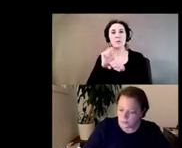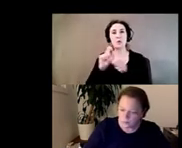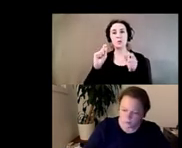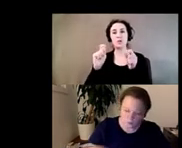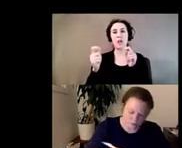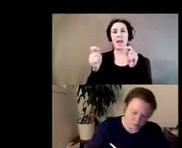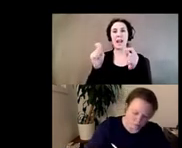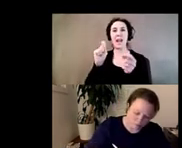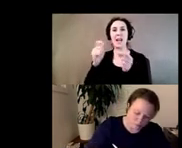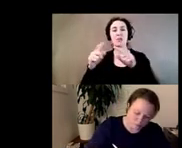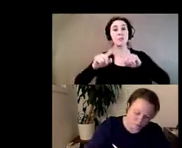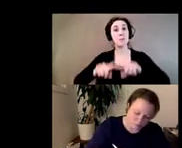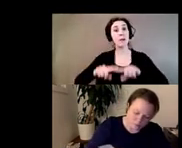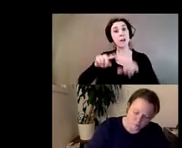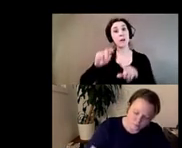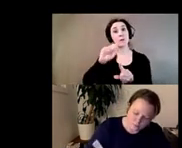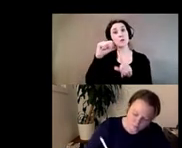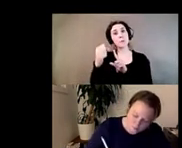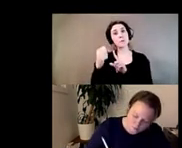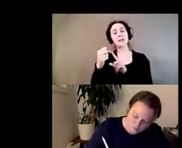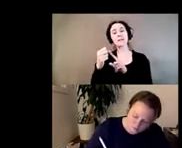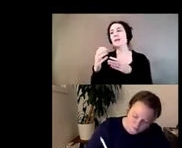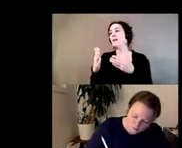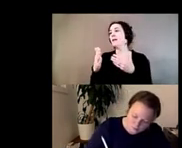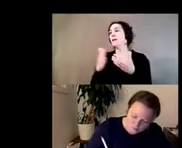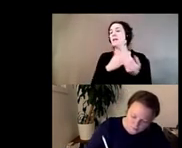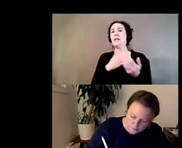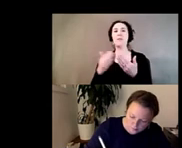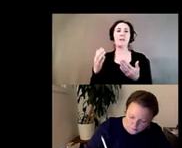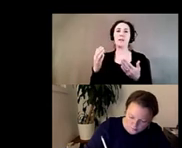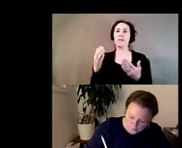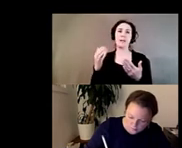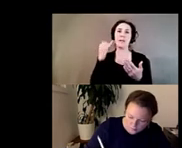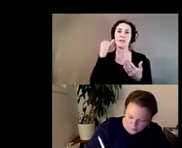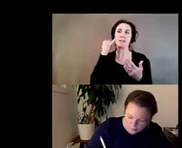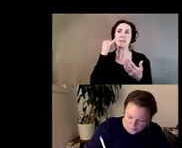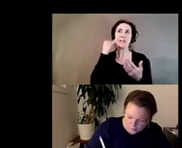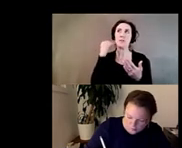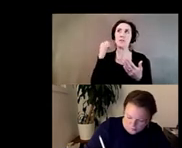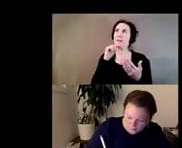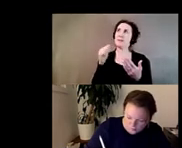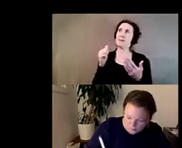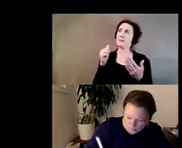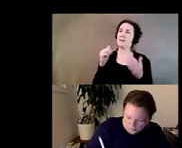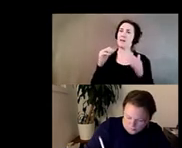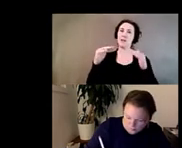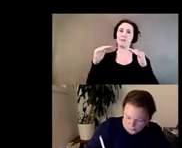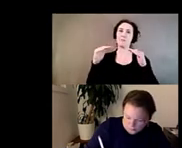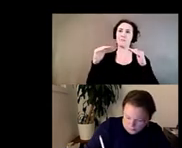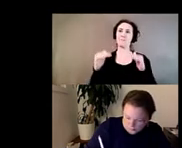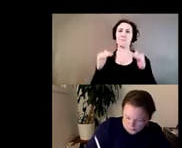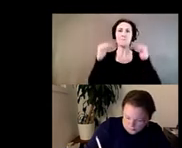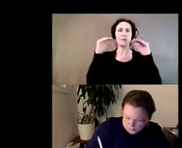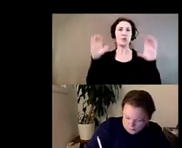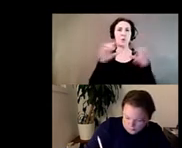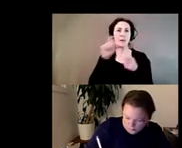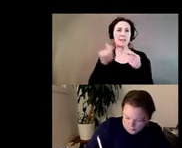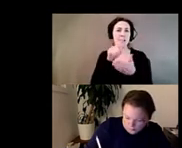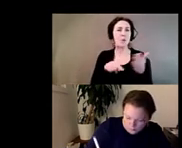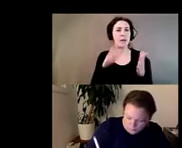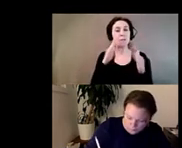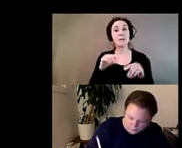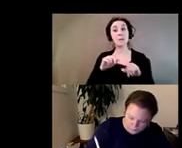circumstances even if it maybe not lived up to its full promise but it seems like it does that it